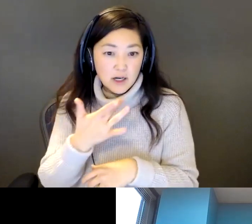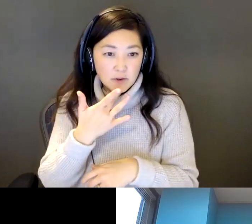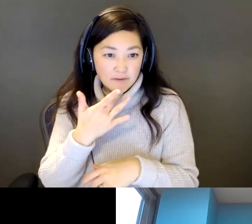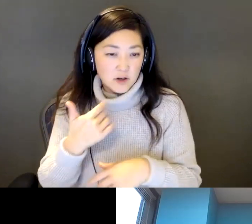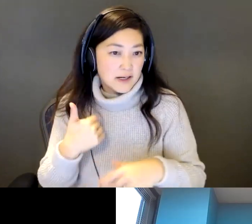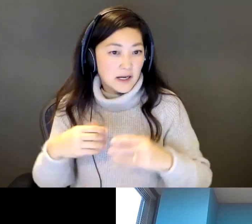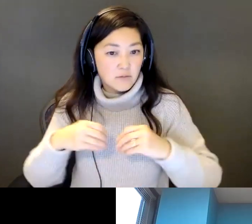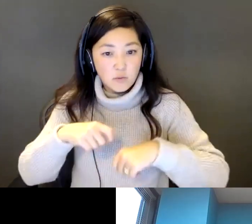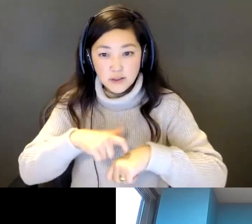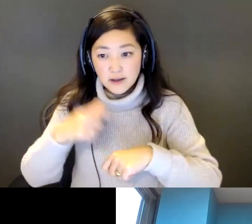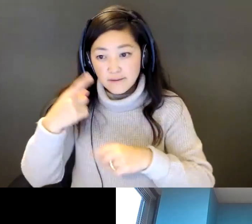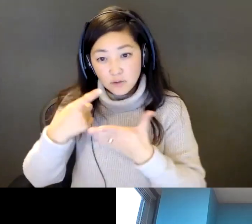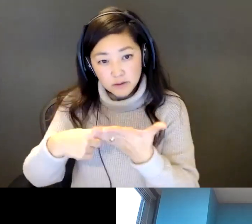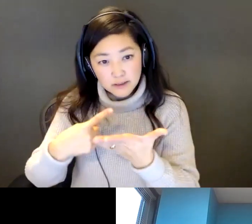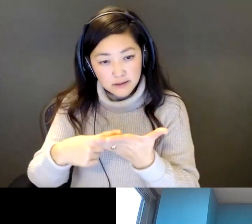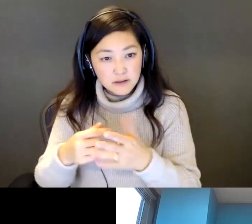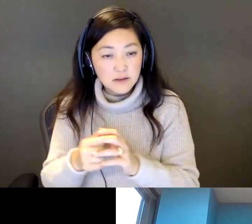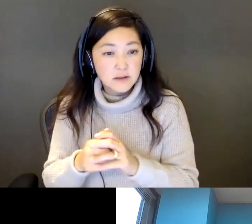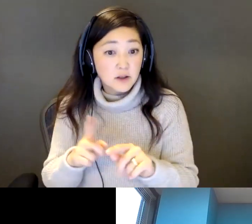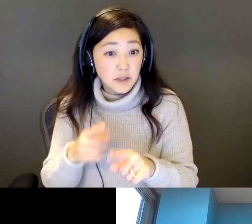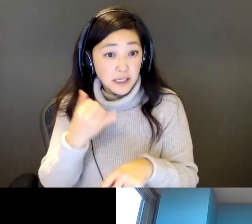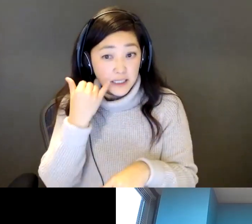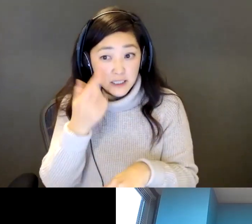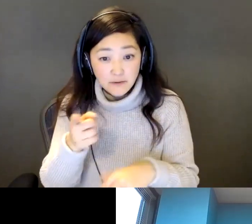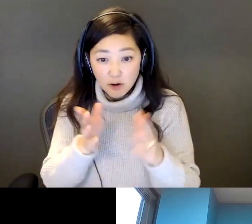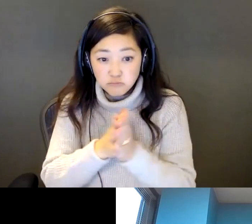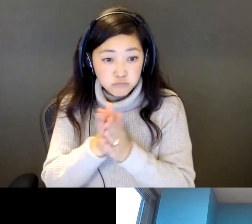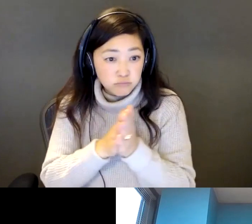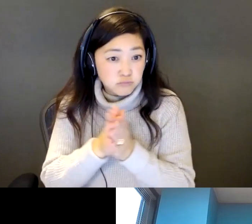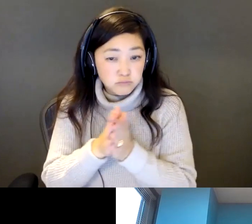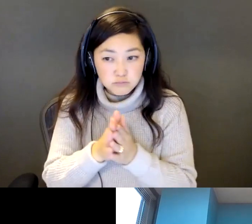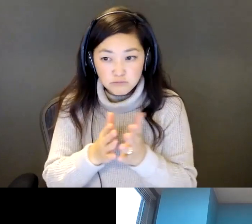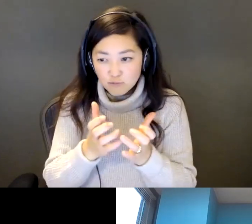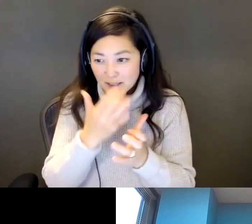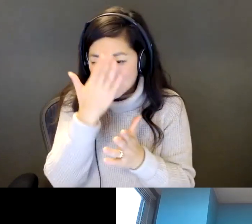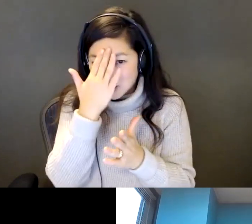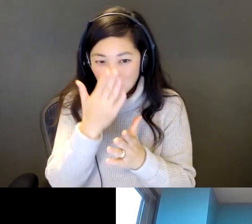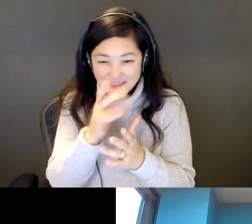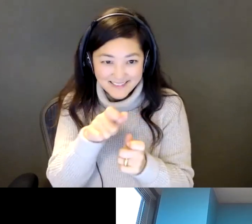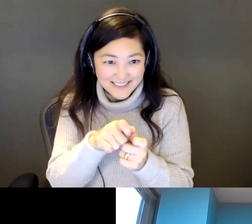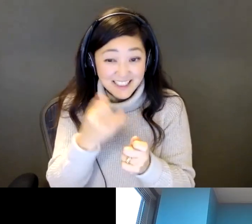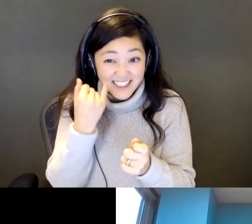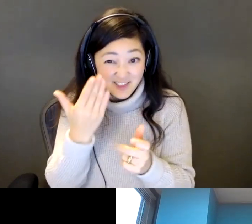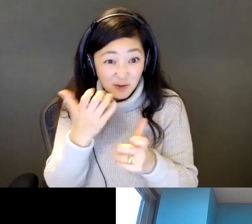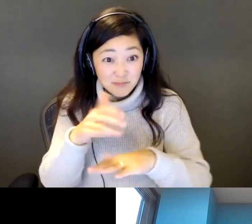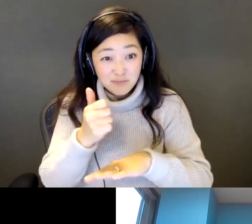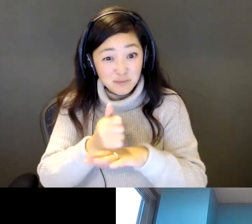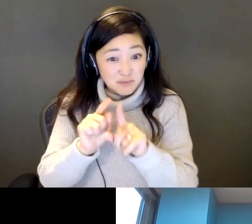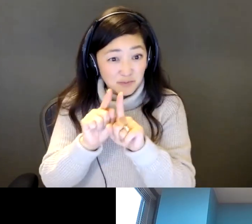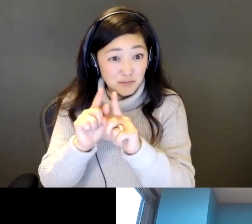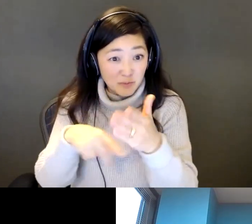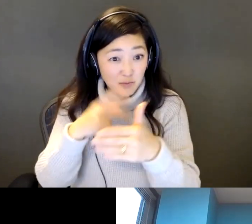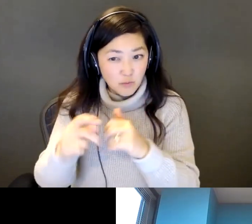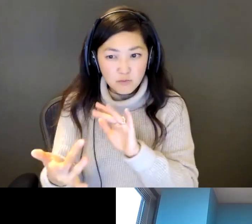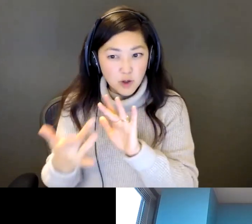time for discussion. But, you know, if you are really interested in the nitty gritty of it, if you're thinking about setting up a mentorship program, you can definitely